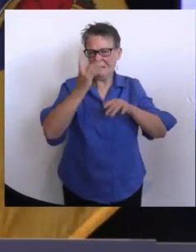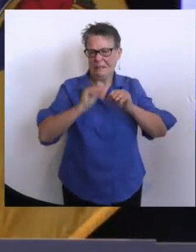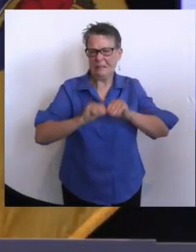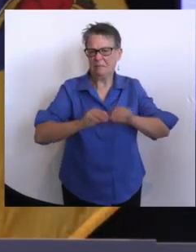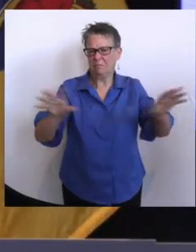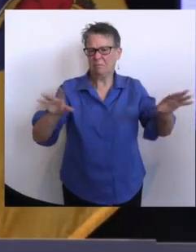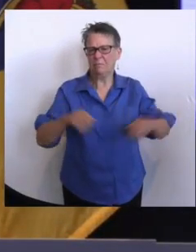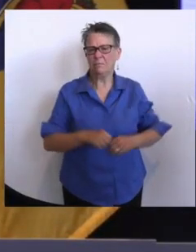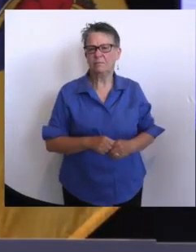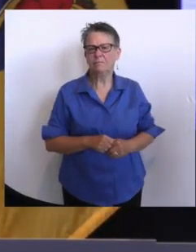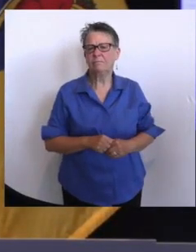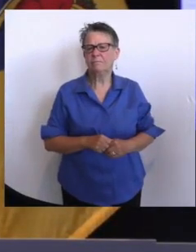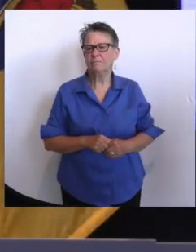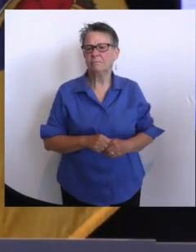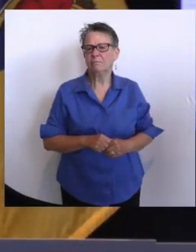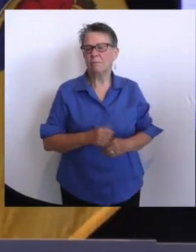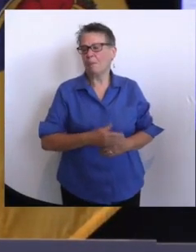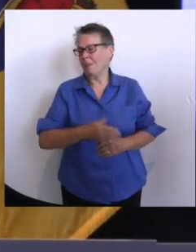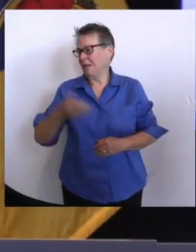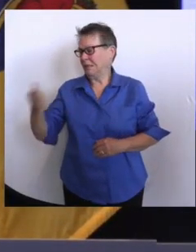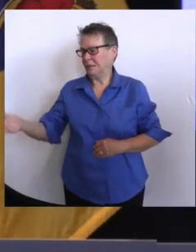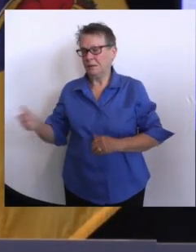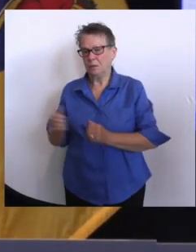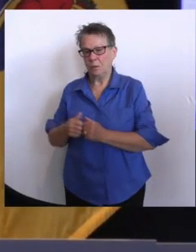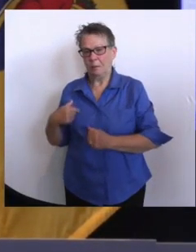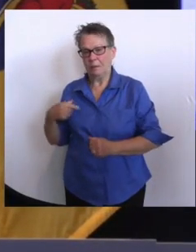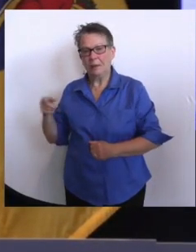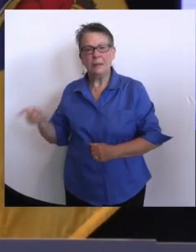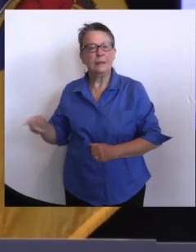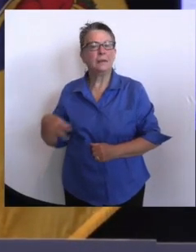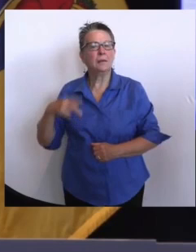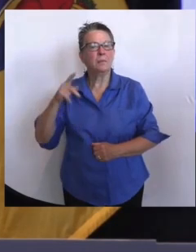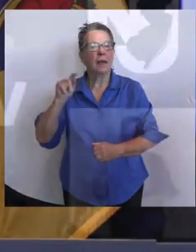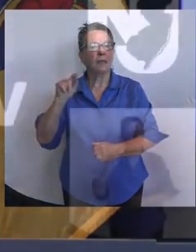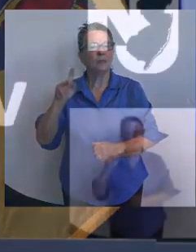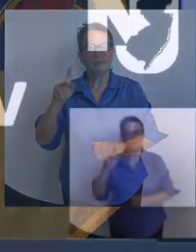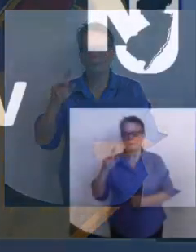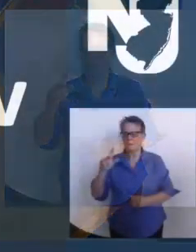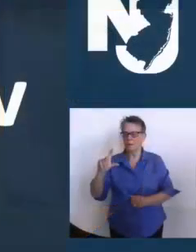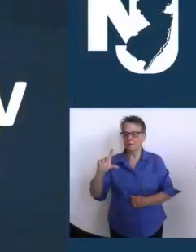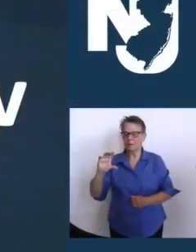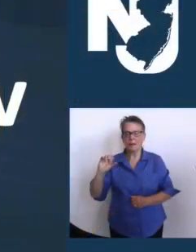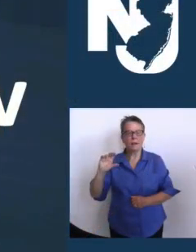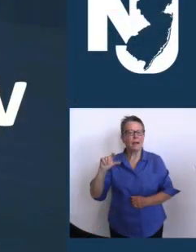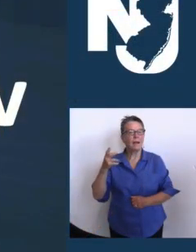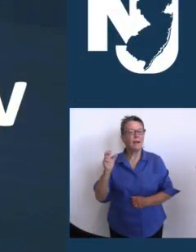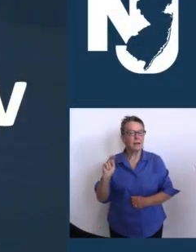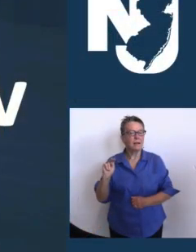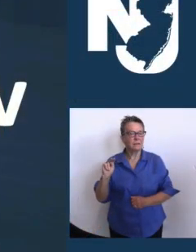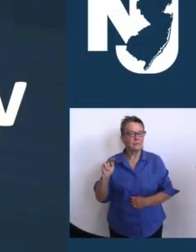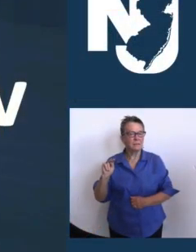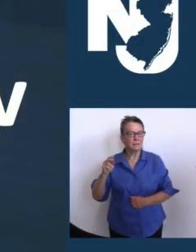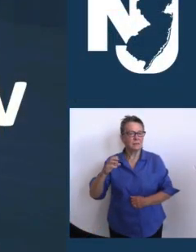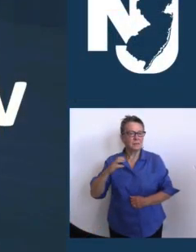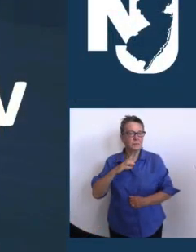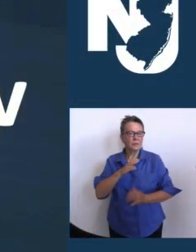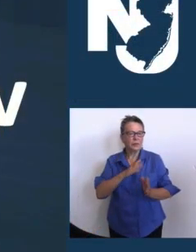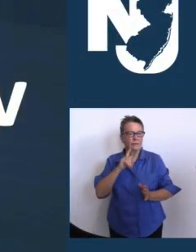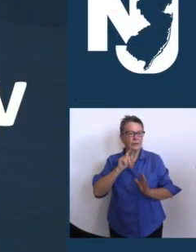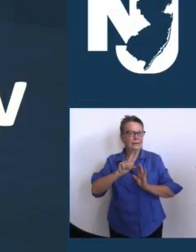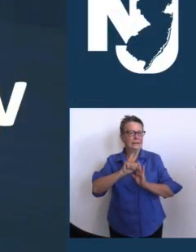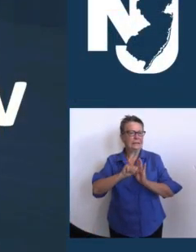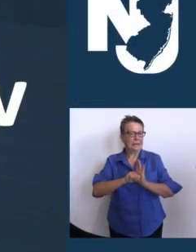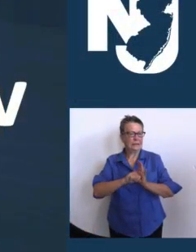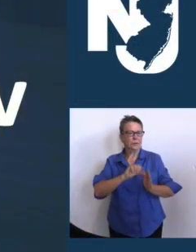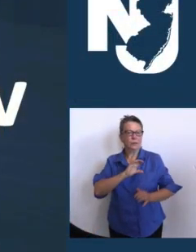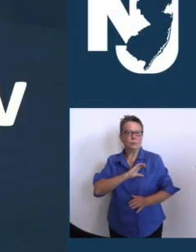both here. Guy to my left who needs no introduction, Superintendent of the State Police, Colonel Pat Callahan. We have Chief Counsel, Paramount Garg, and